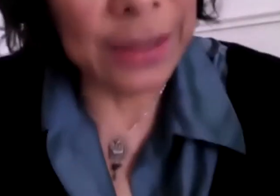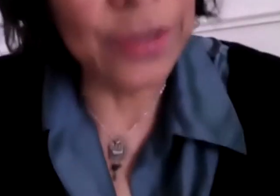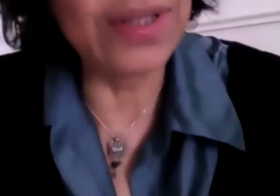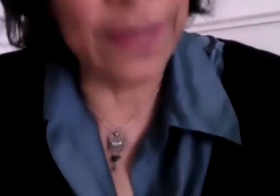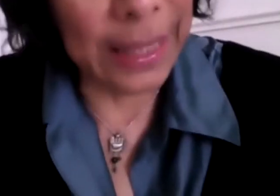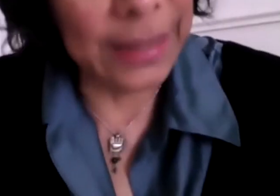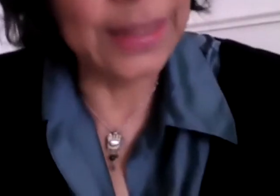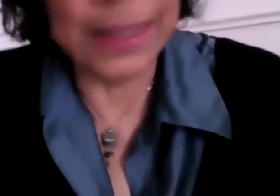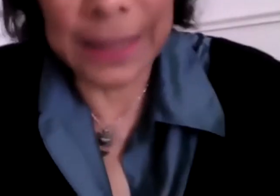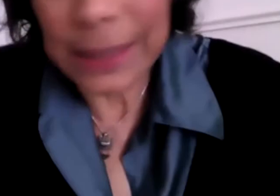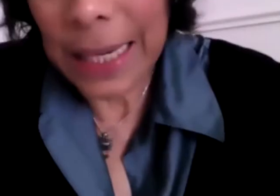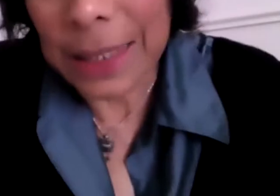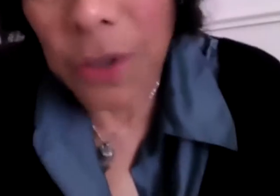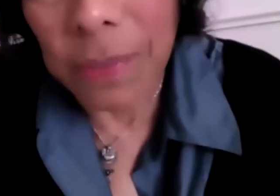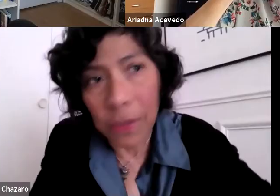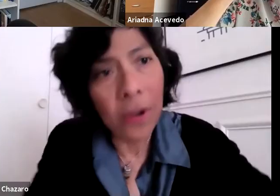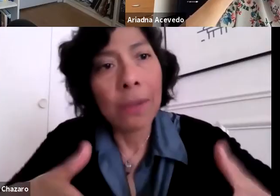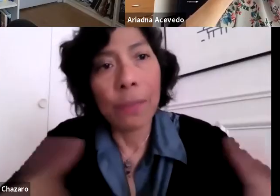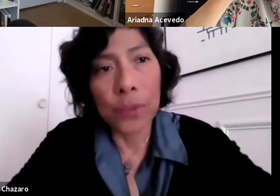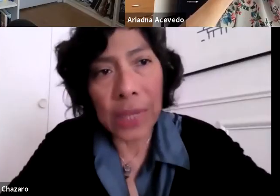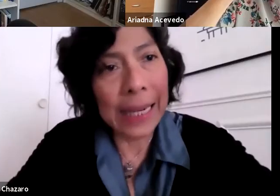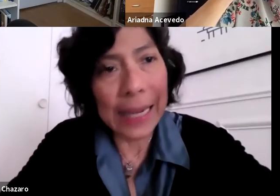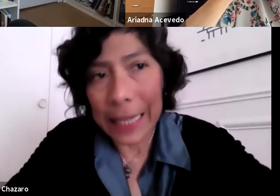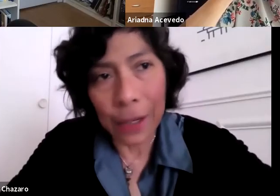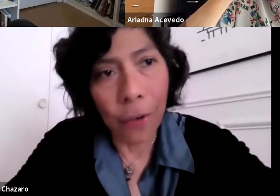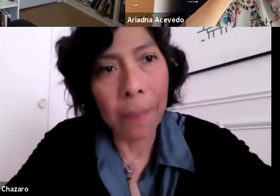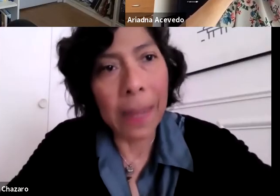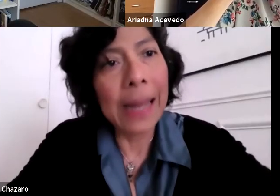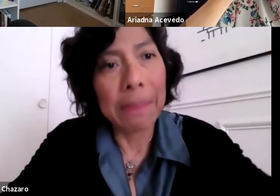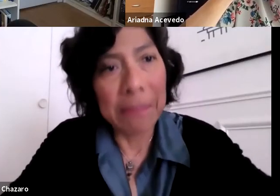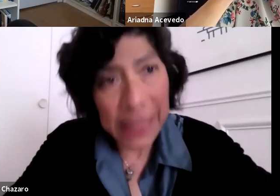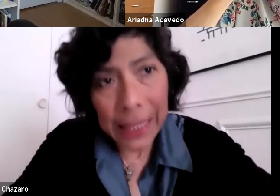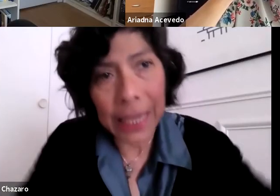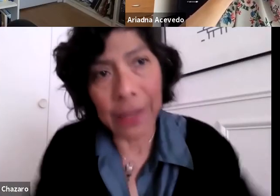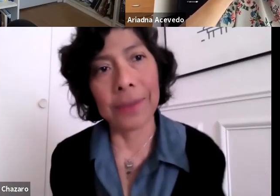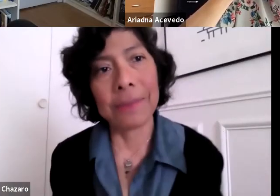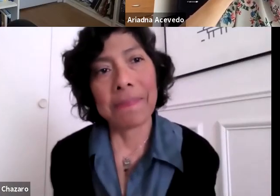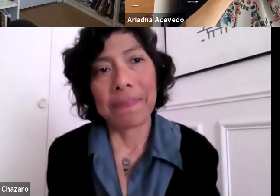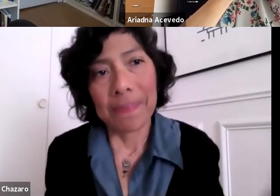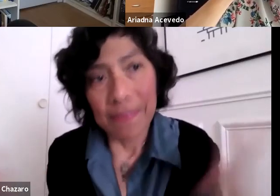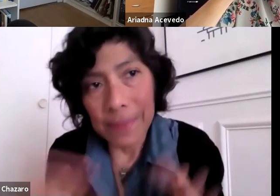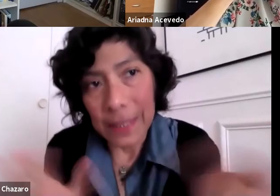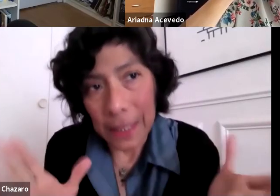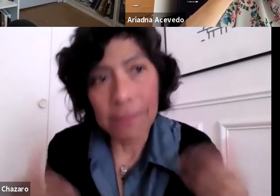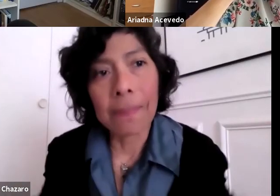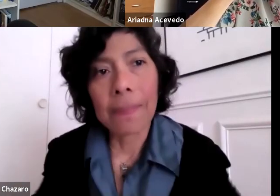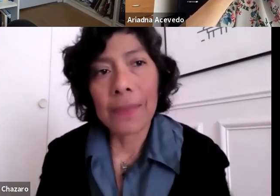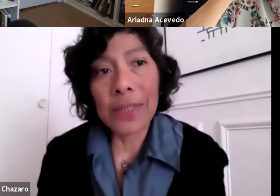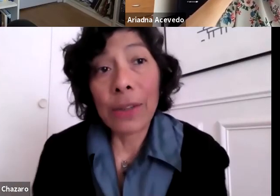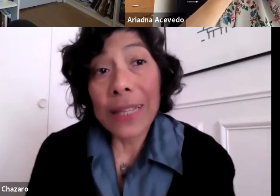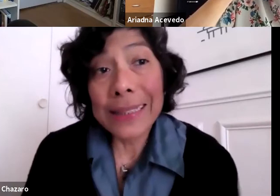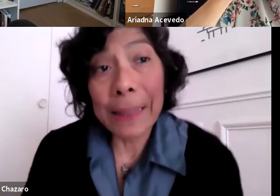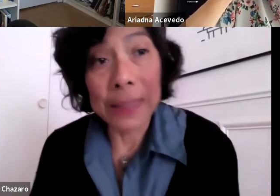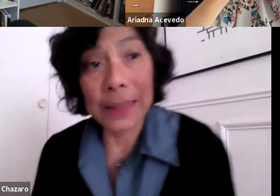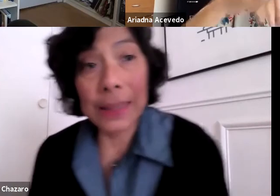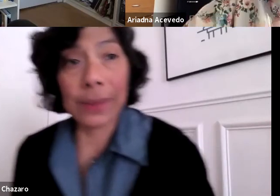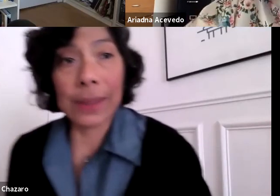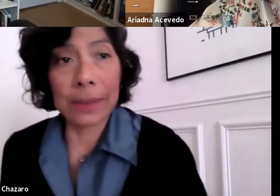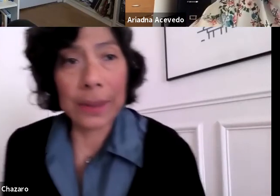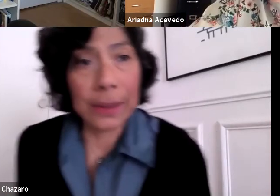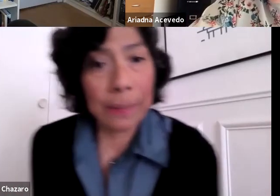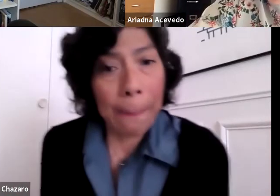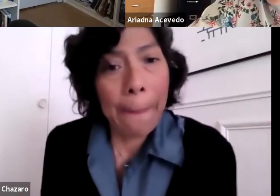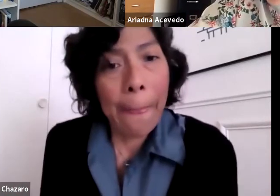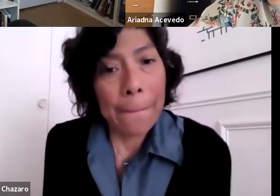as humans. Well, there are still a lot of people looking for differences like the Mexican genome.